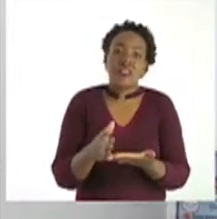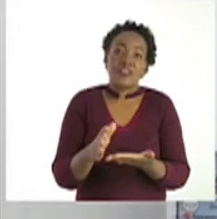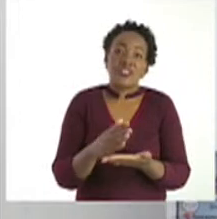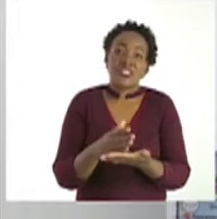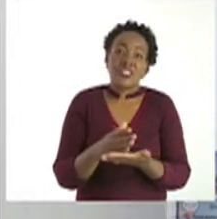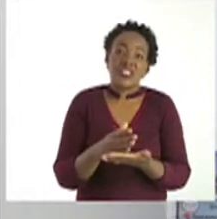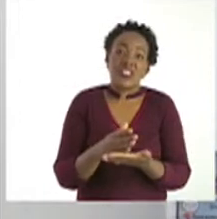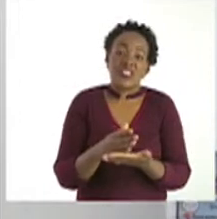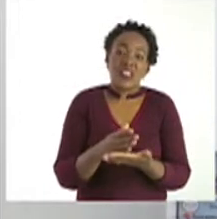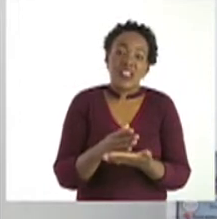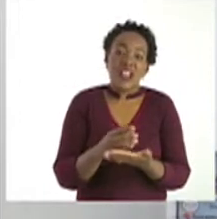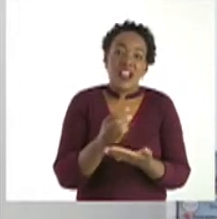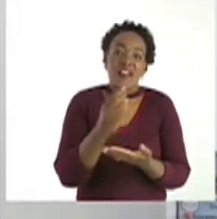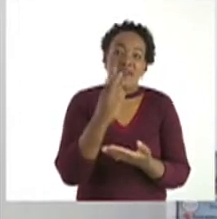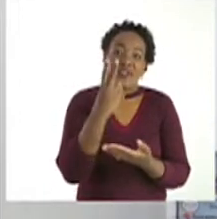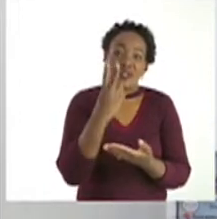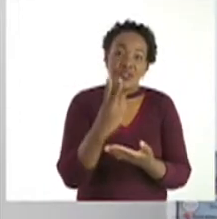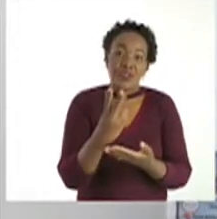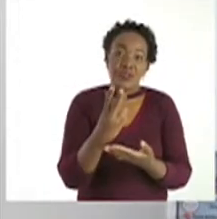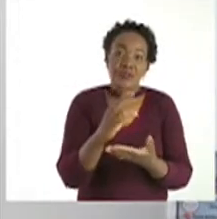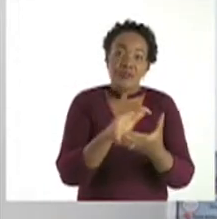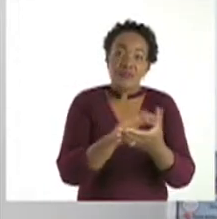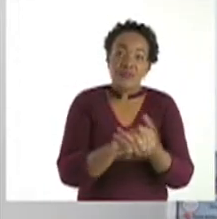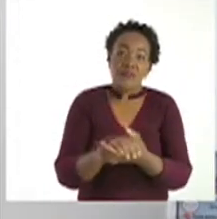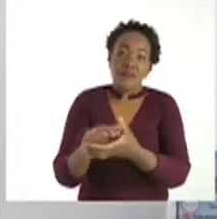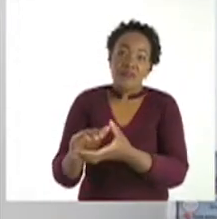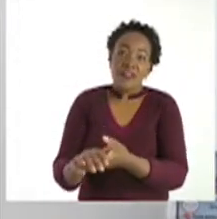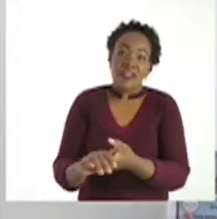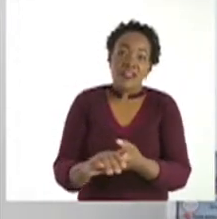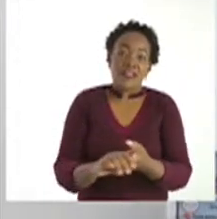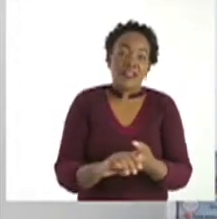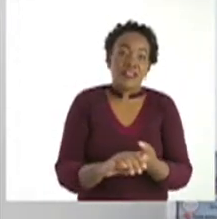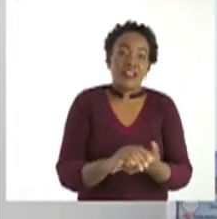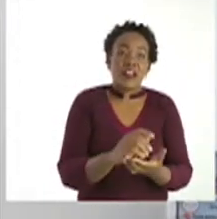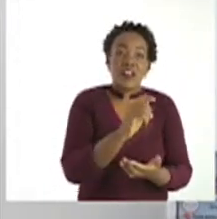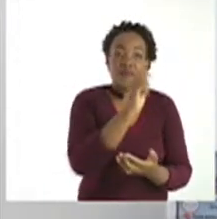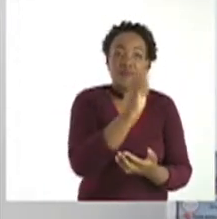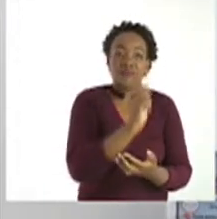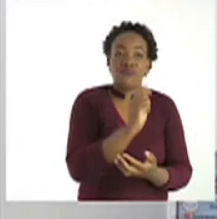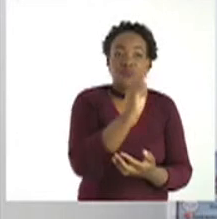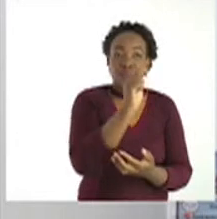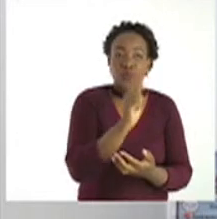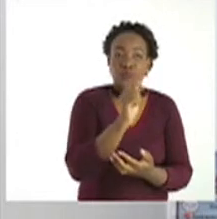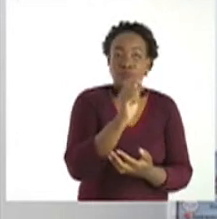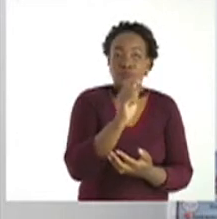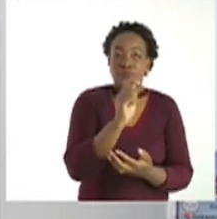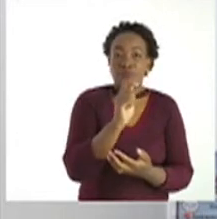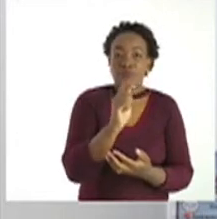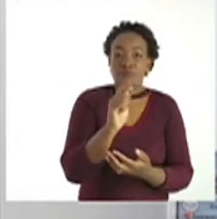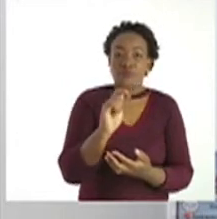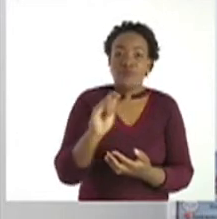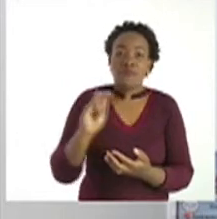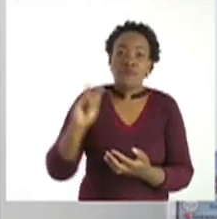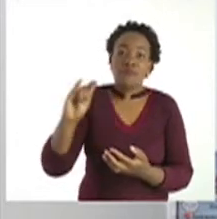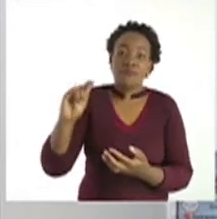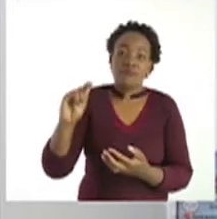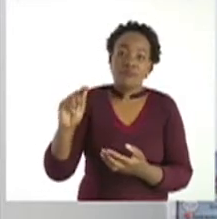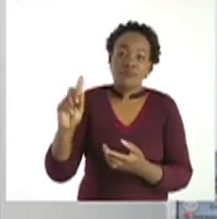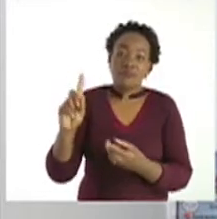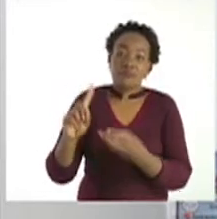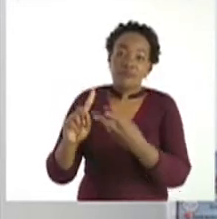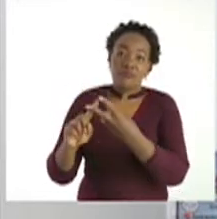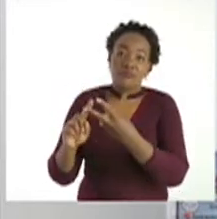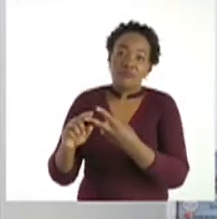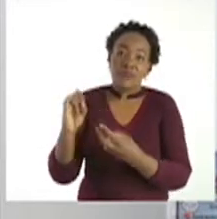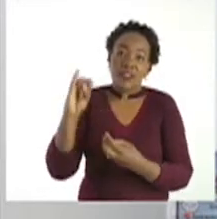my two friends, Tom and Jerry.